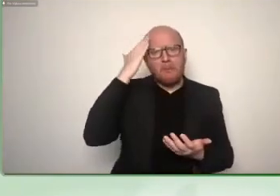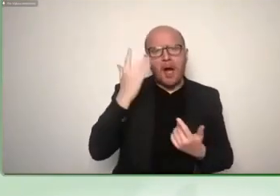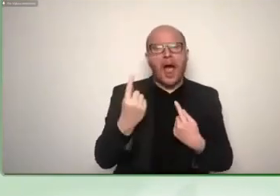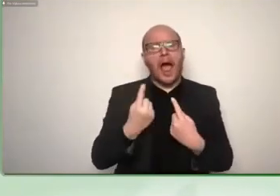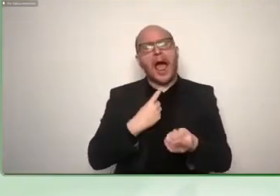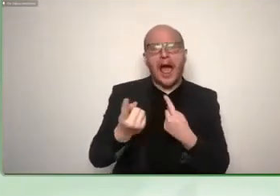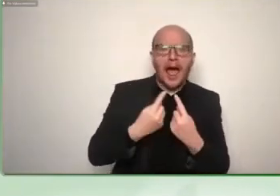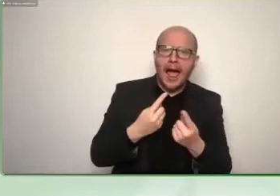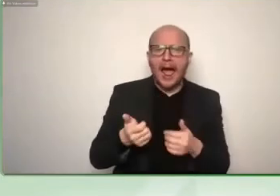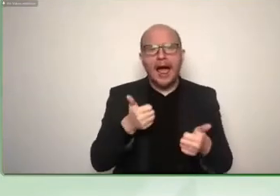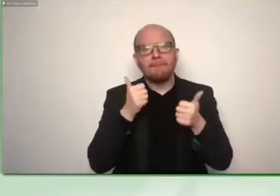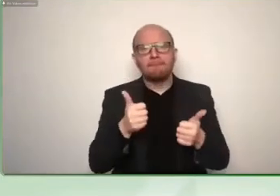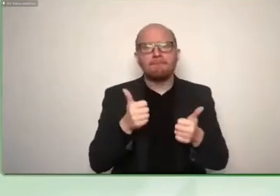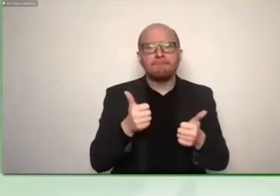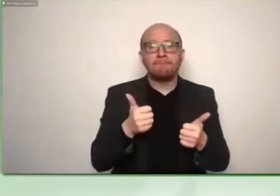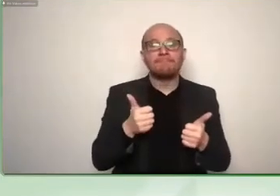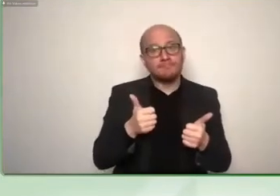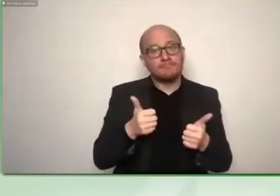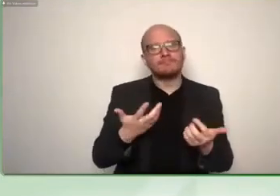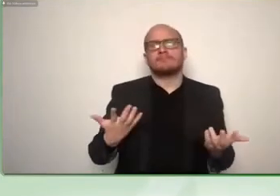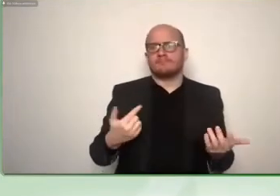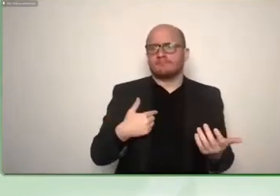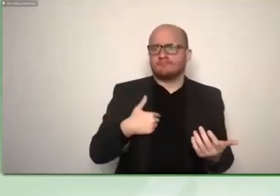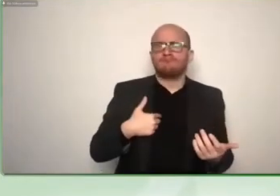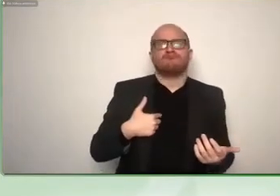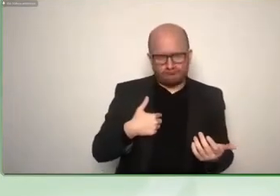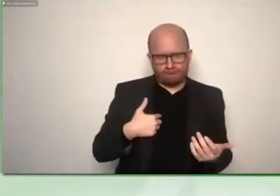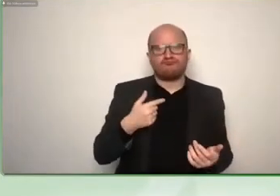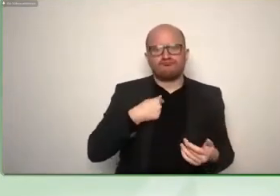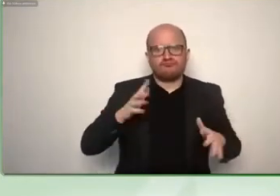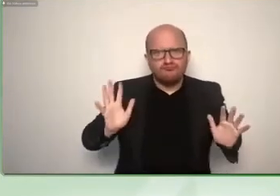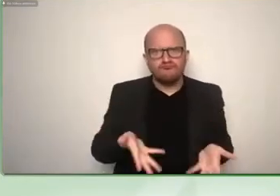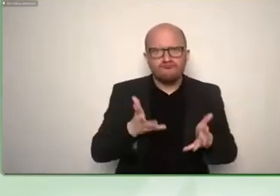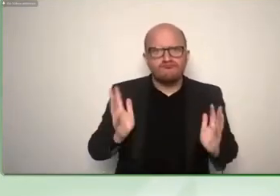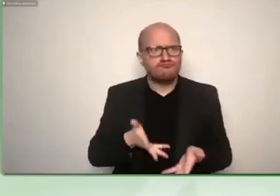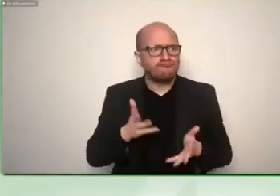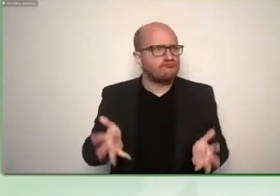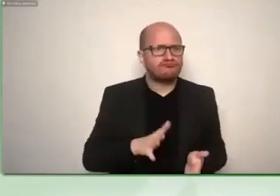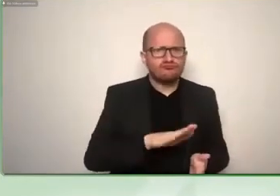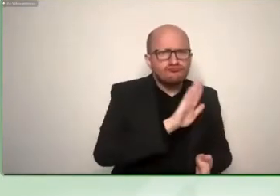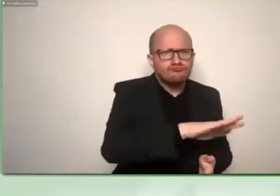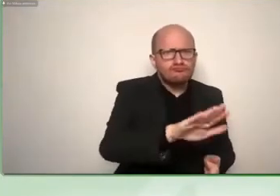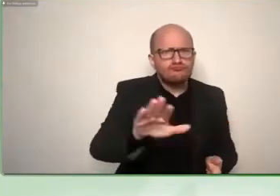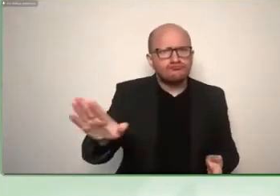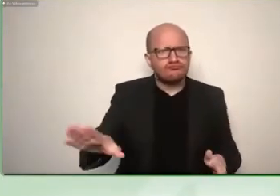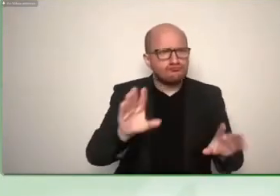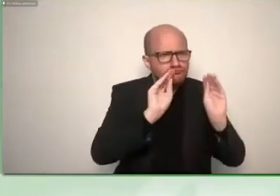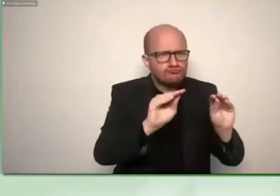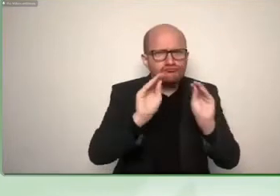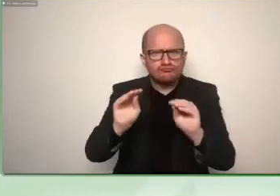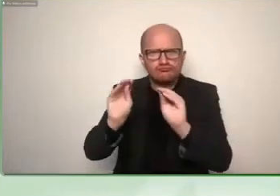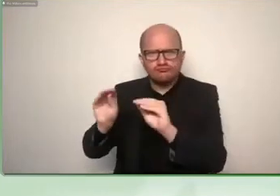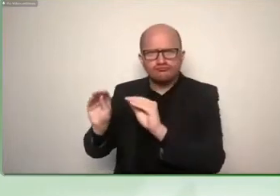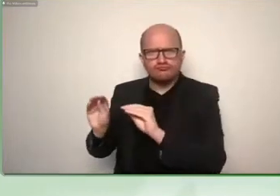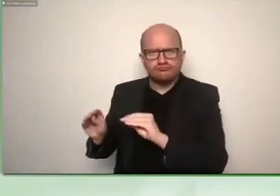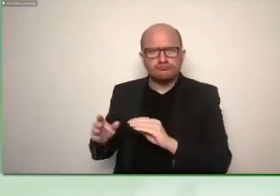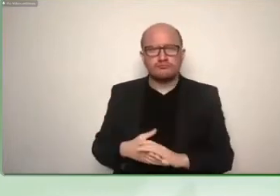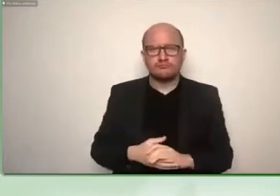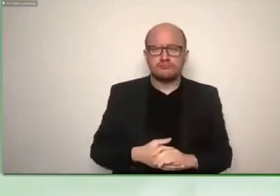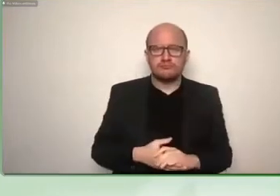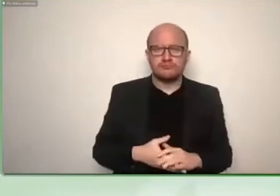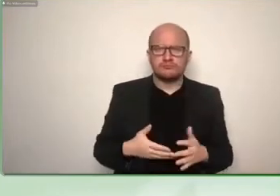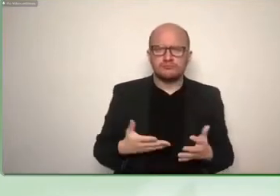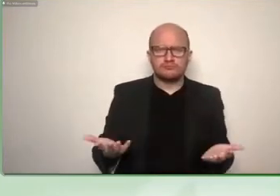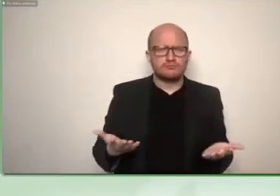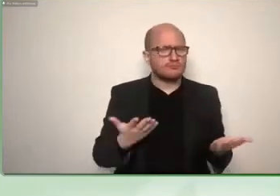promote it and pass it on to others could you give us a brief explanation what lorman is